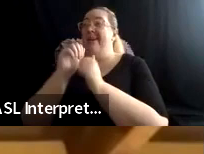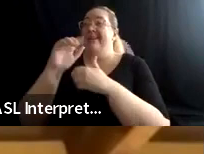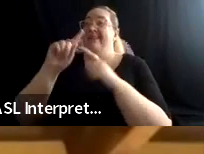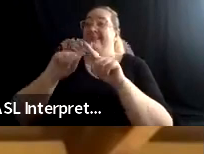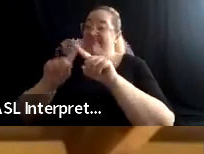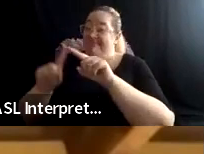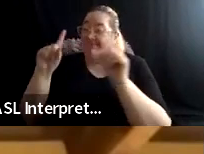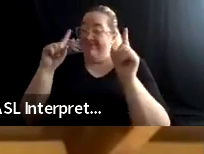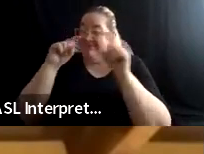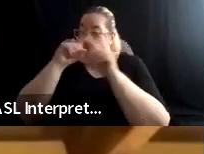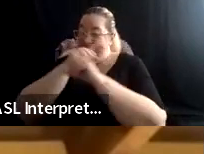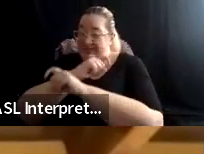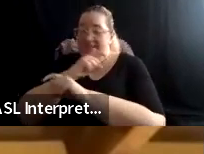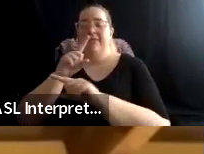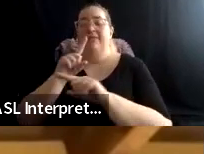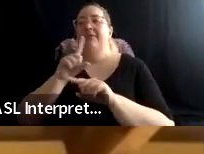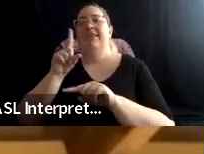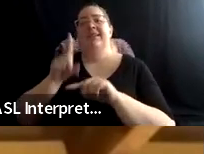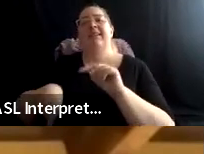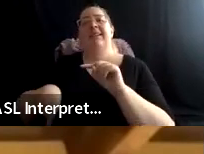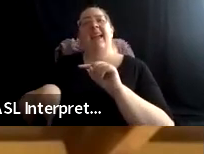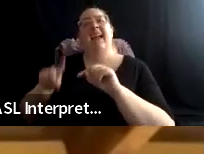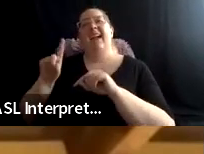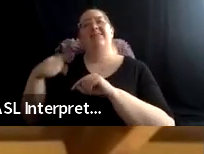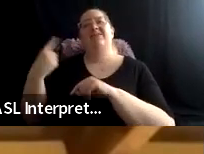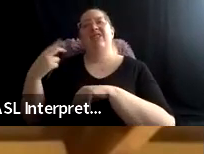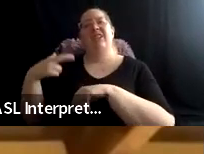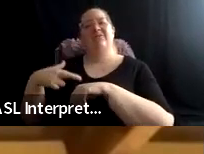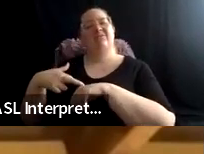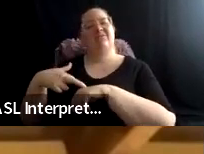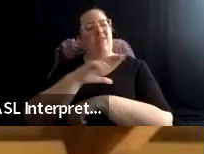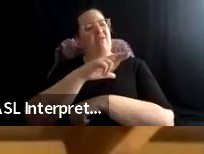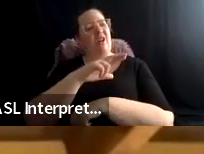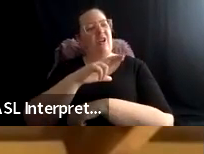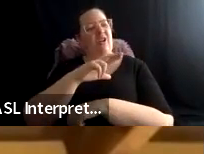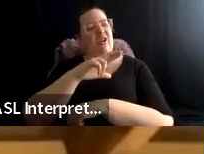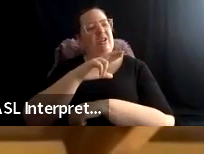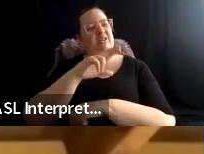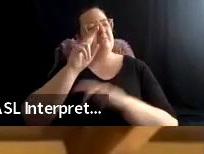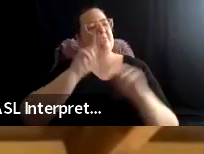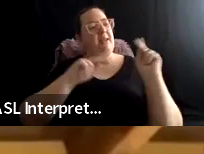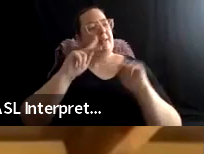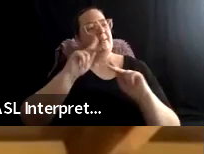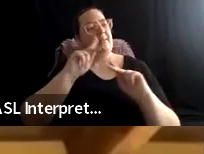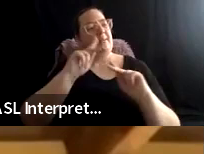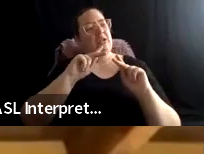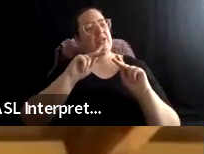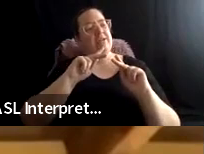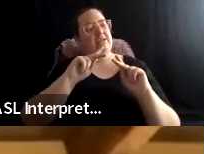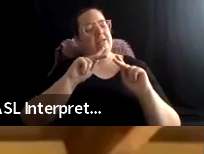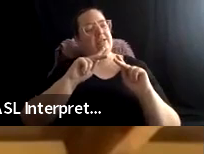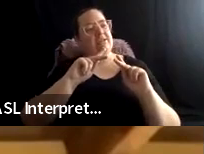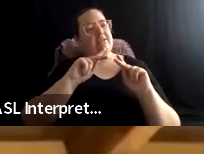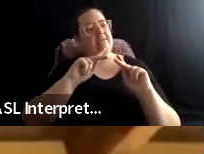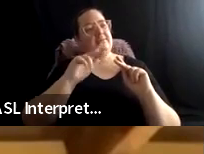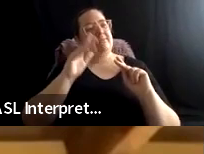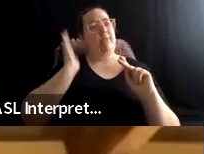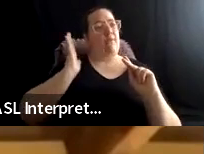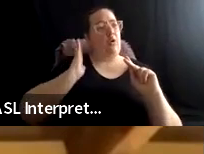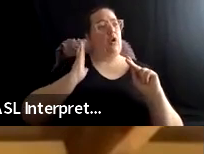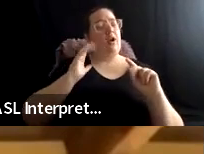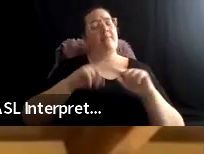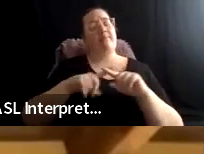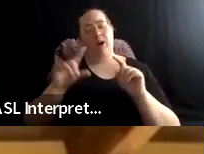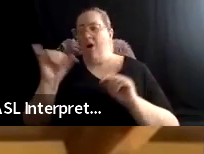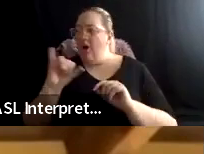sentimentalize or just refer back to a people that were, or people that are, but also the people that will be, and